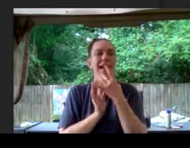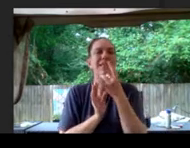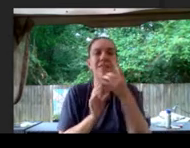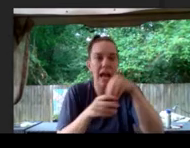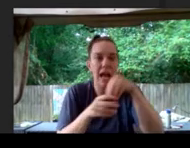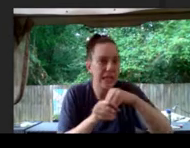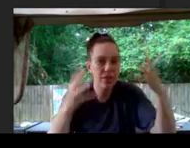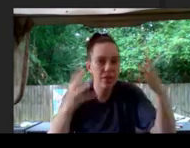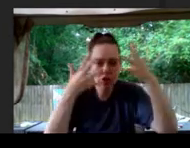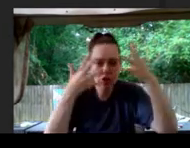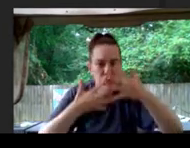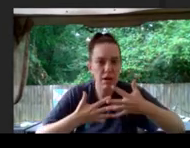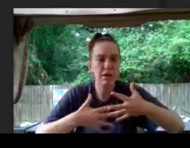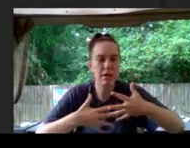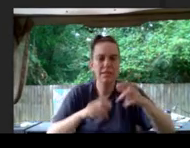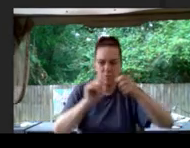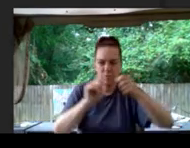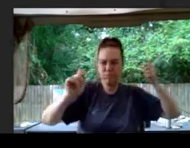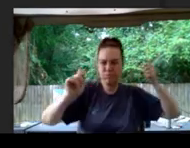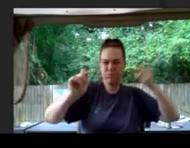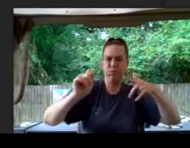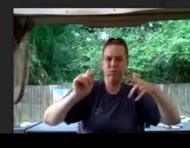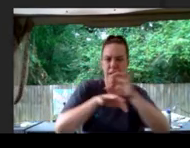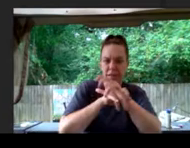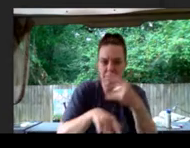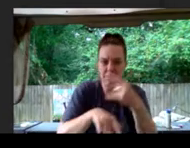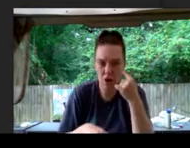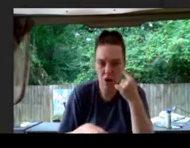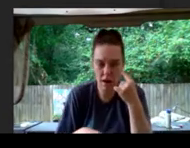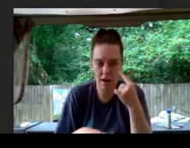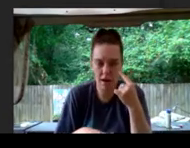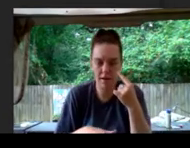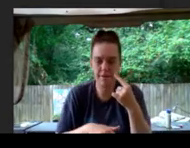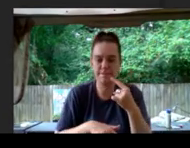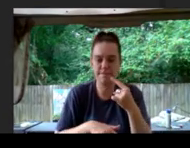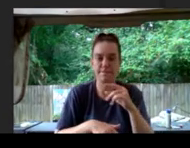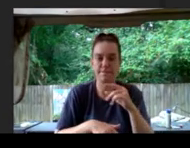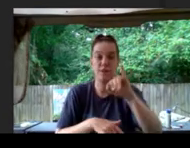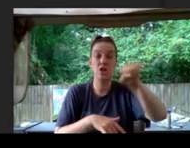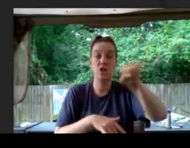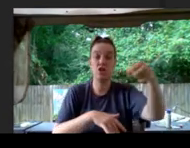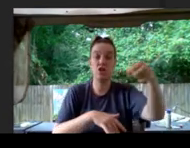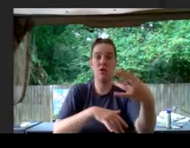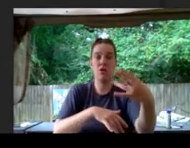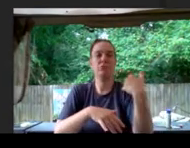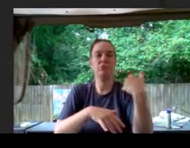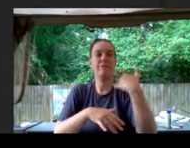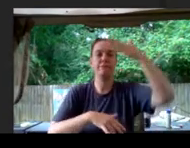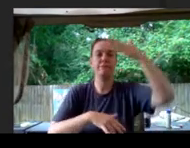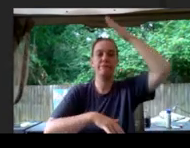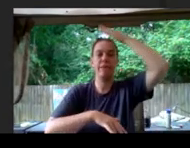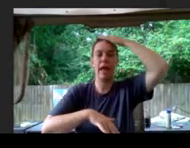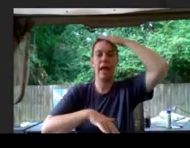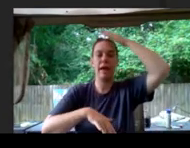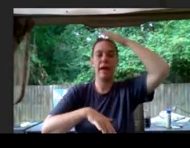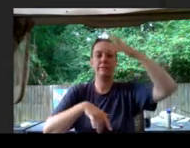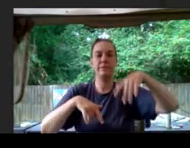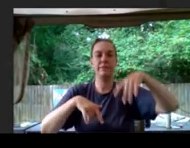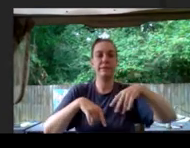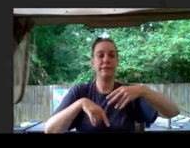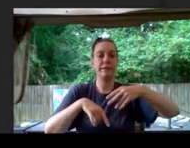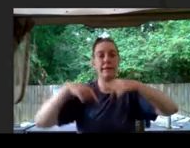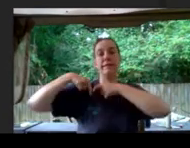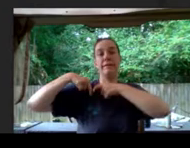arrow in the spider's eye. Josh clad in a candy cap and Niles' sash